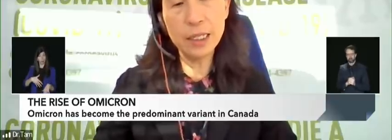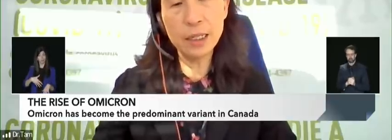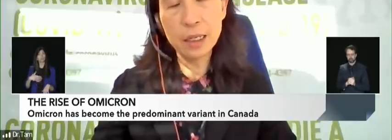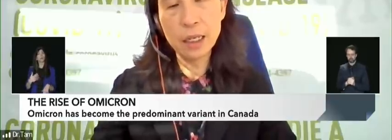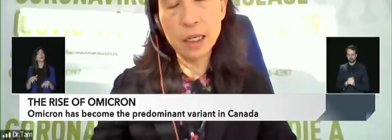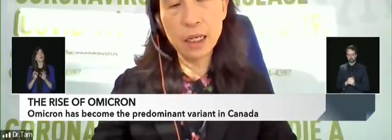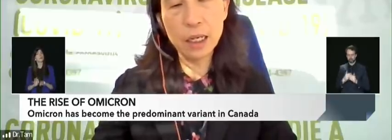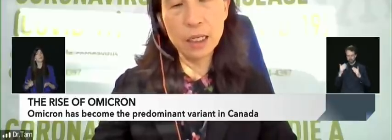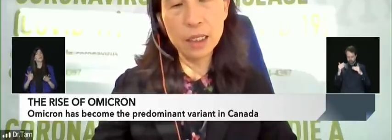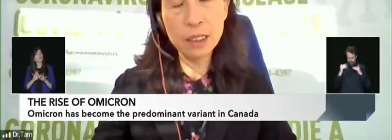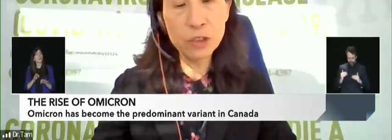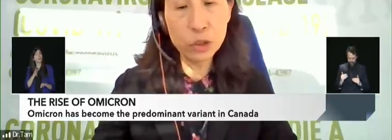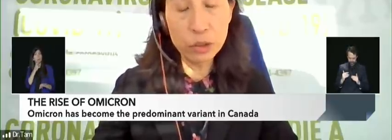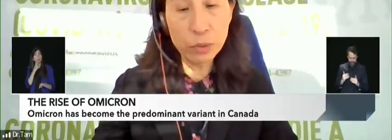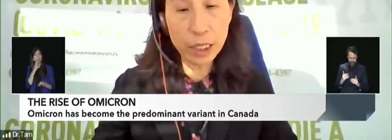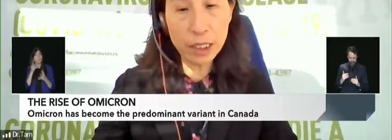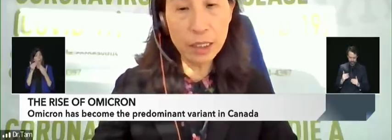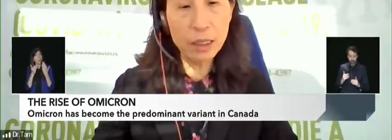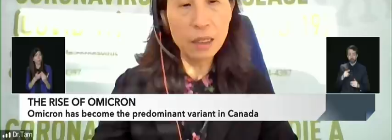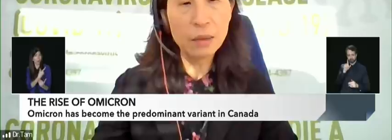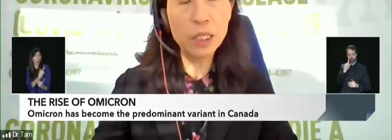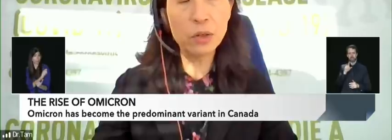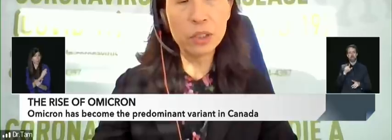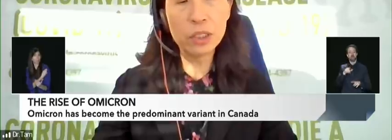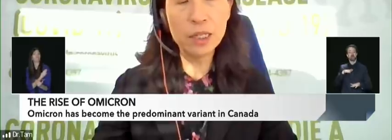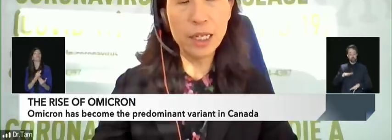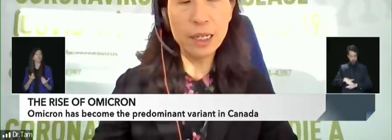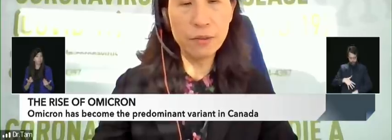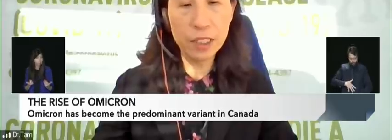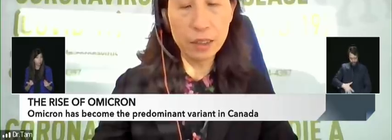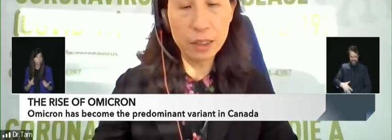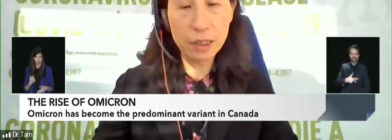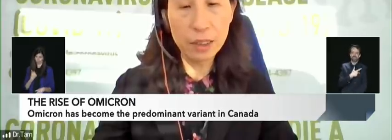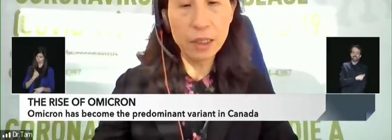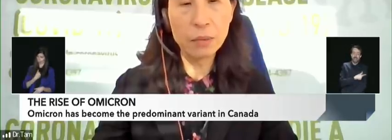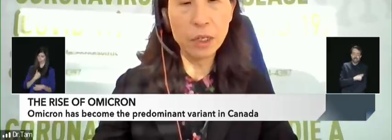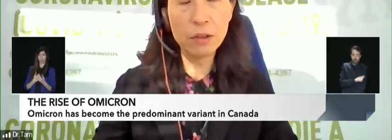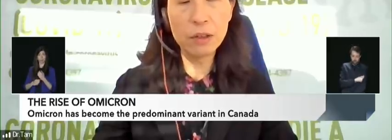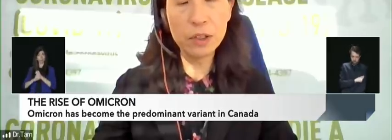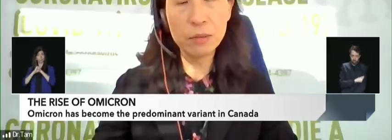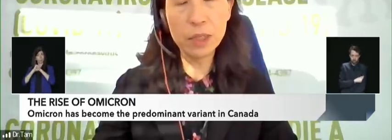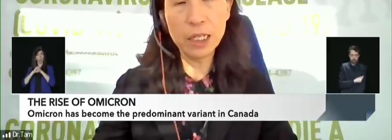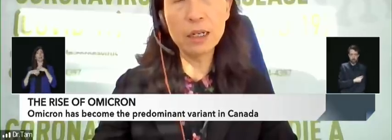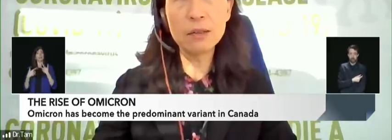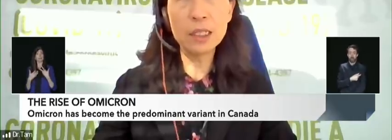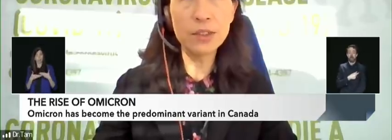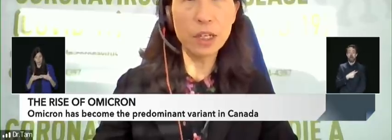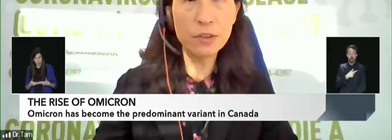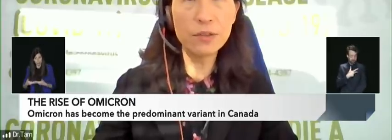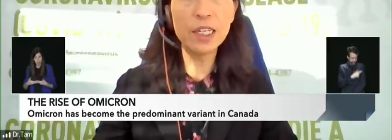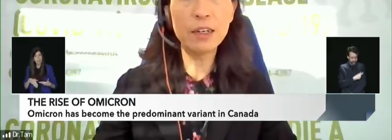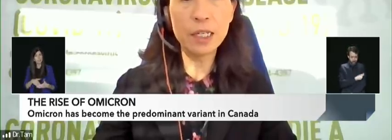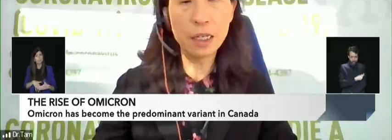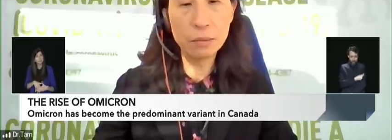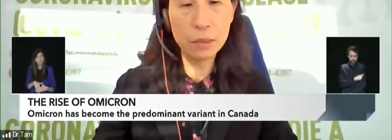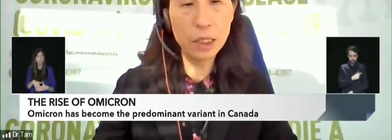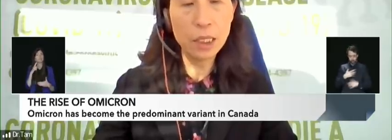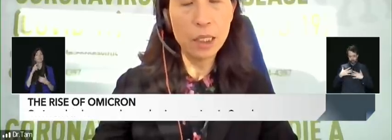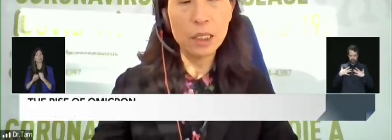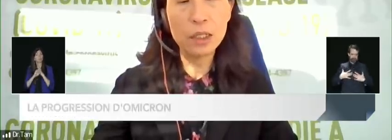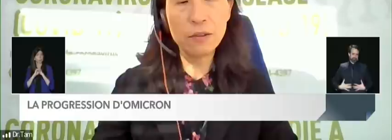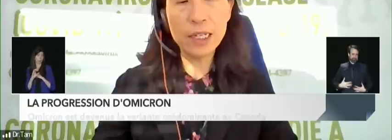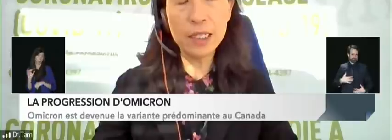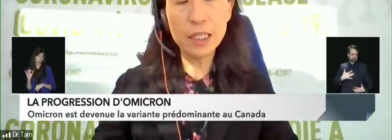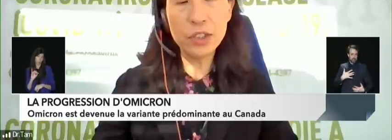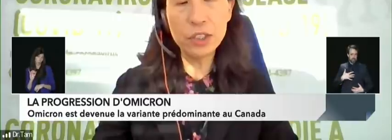protecting the individual who's pregnant, but also the infants, both of whom are at a high risk of severe outcomes.